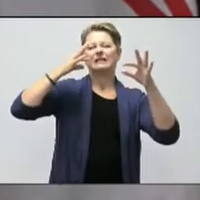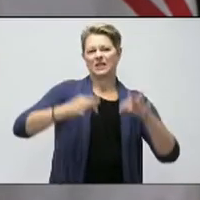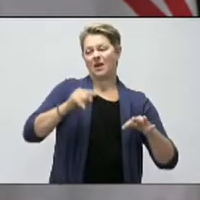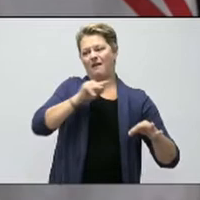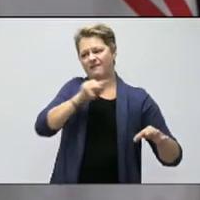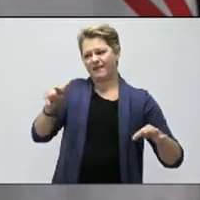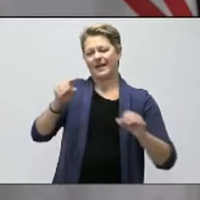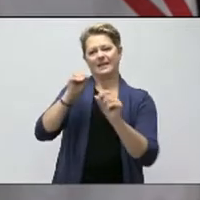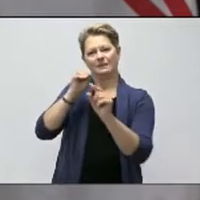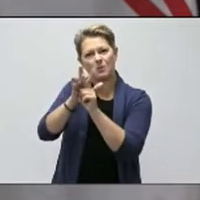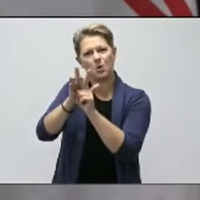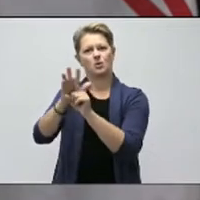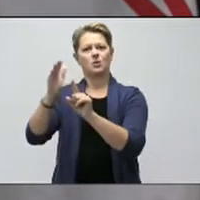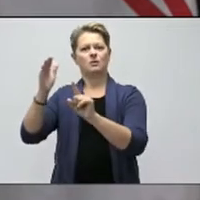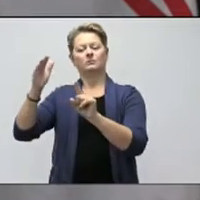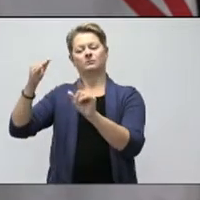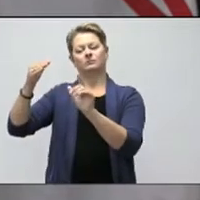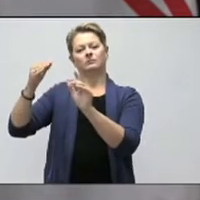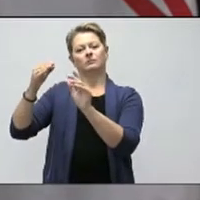the exposure notification.